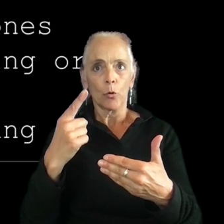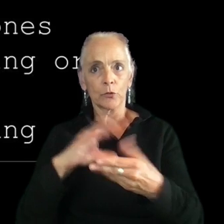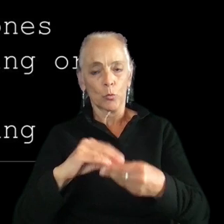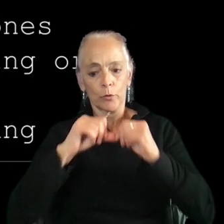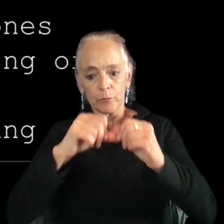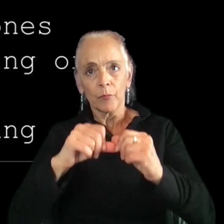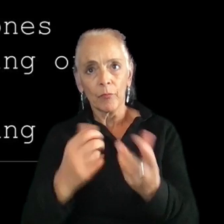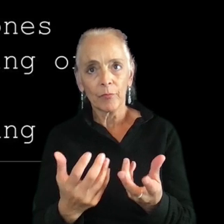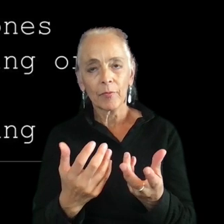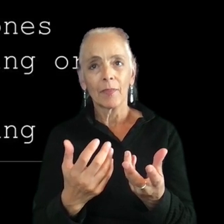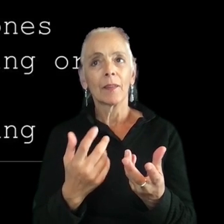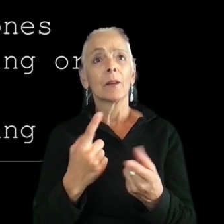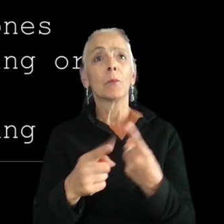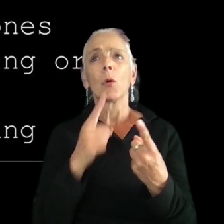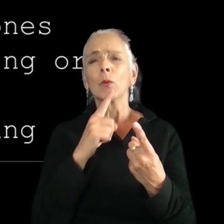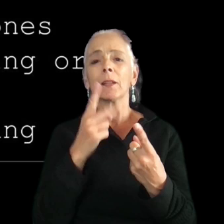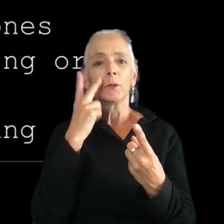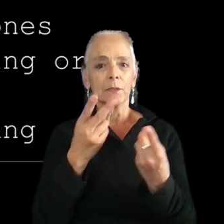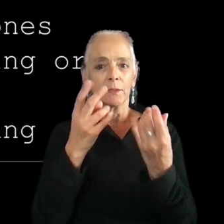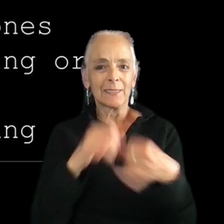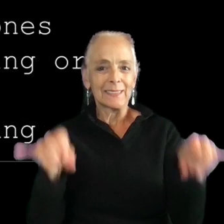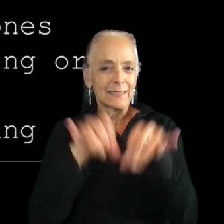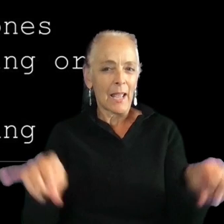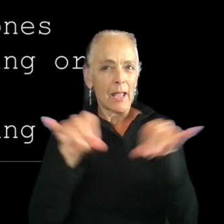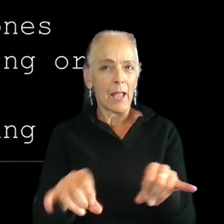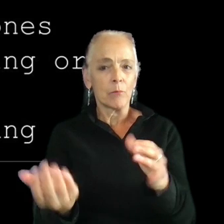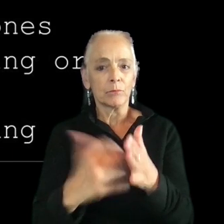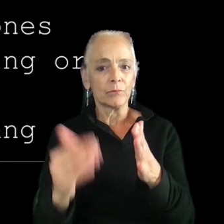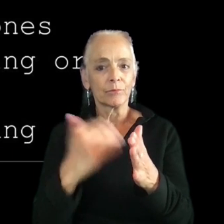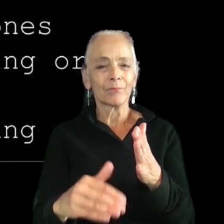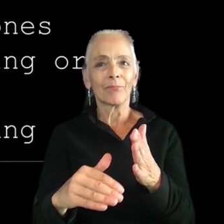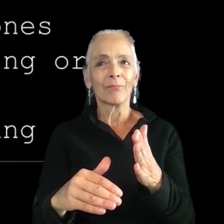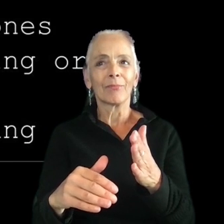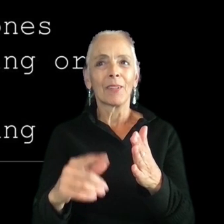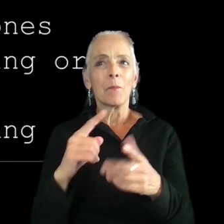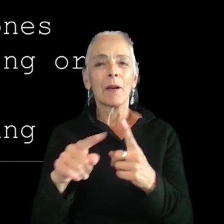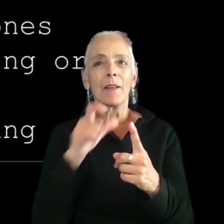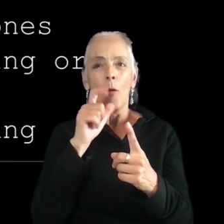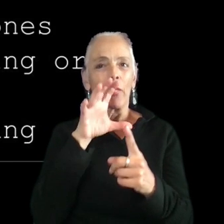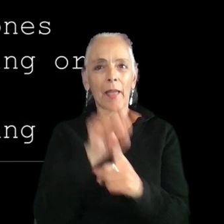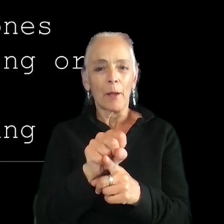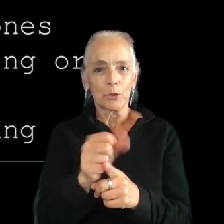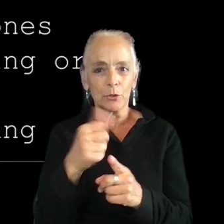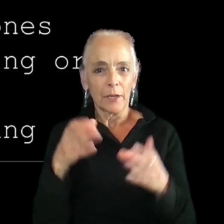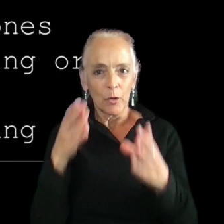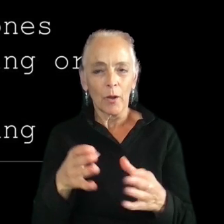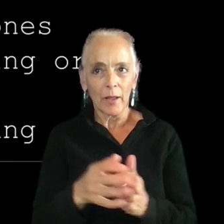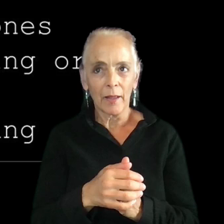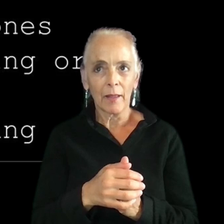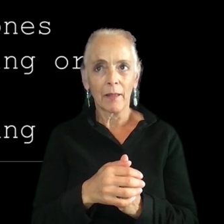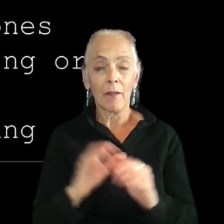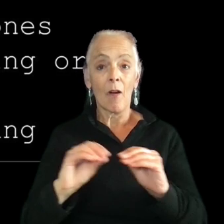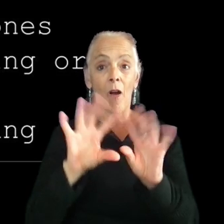really seeing the same things over and over that aren't really being captured in any way. Obviously, and I'm not,